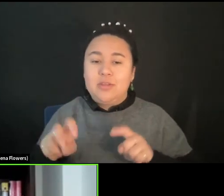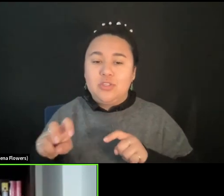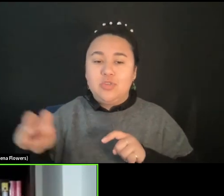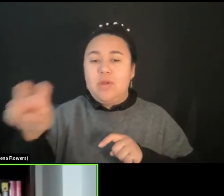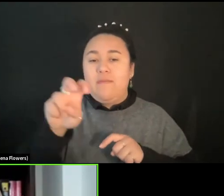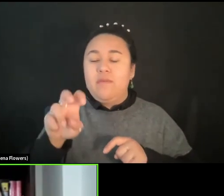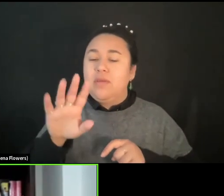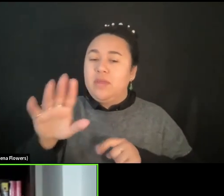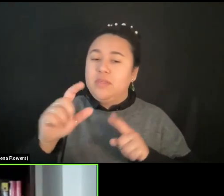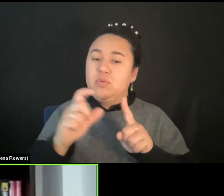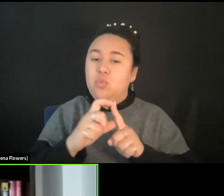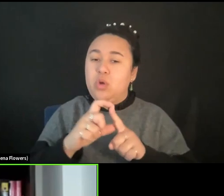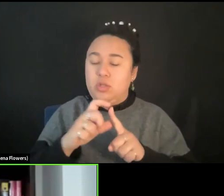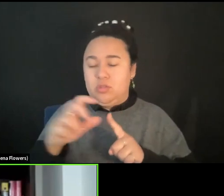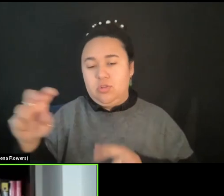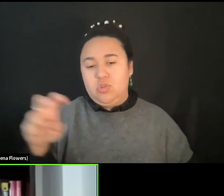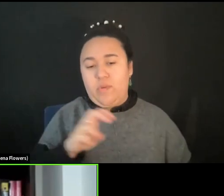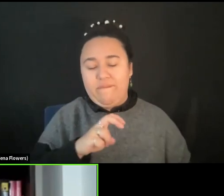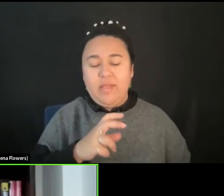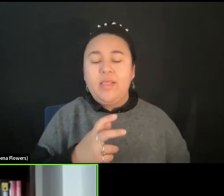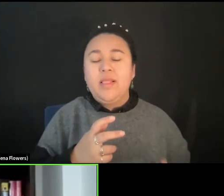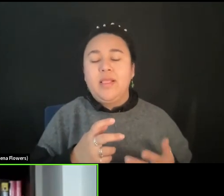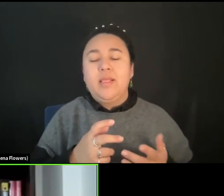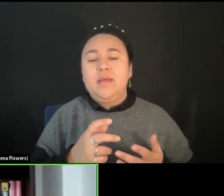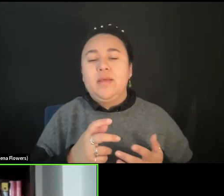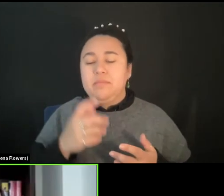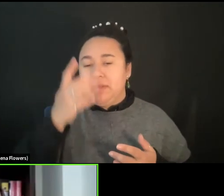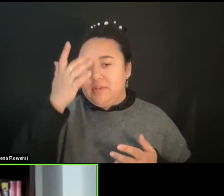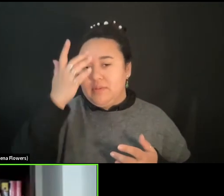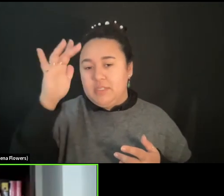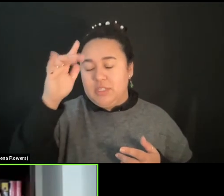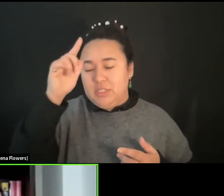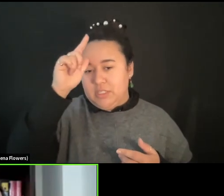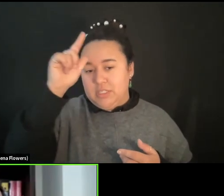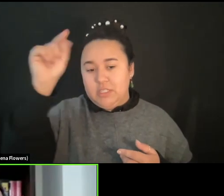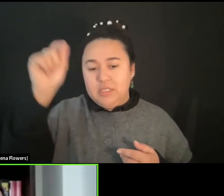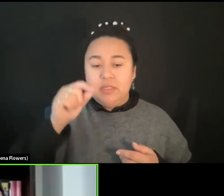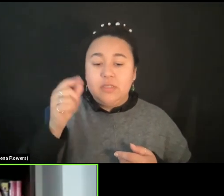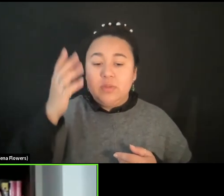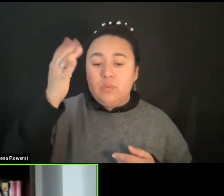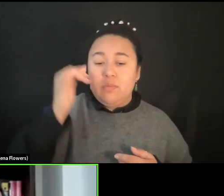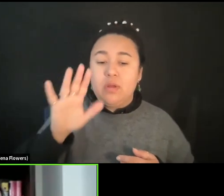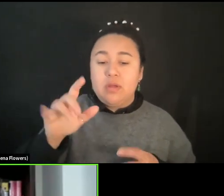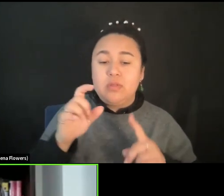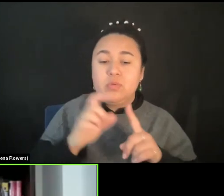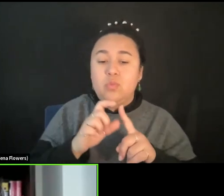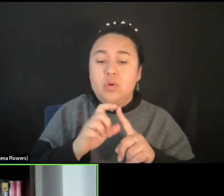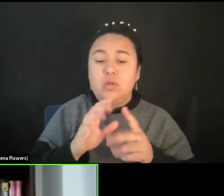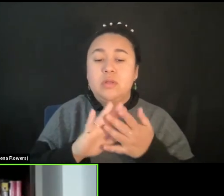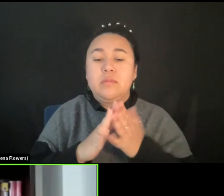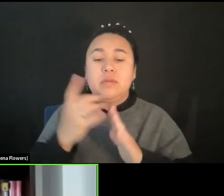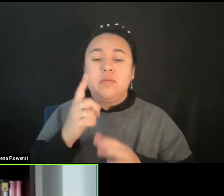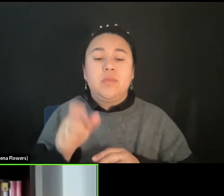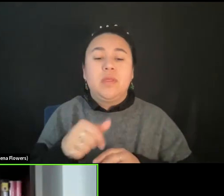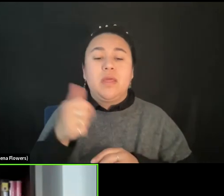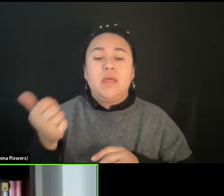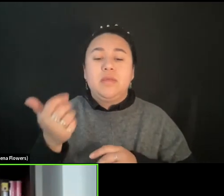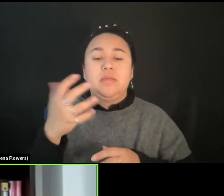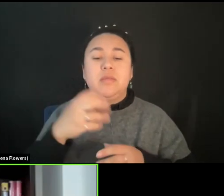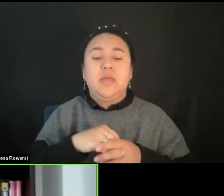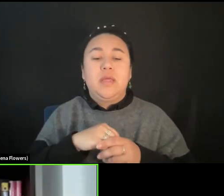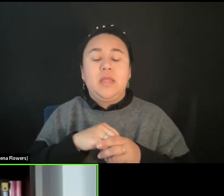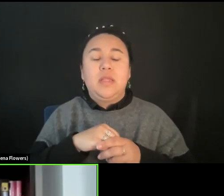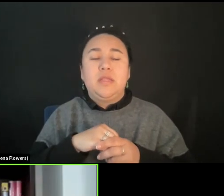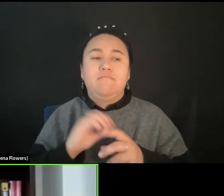the genius of it was that his words became something else in the bodies of another